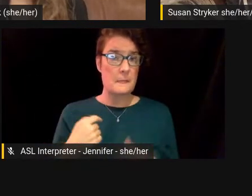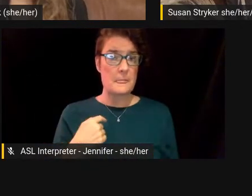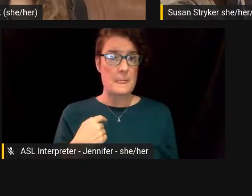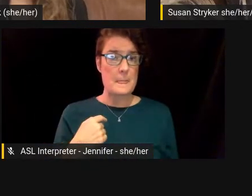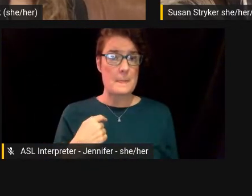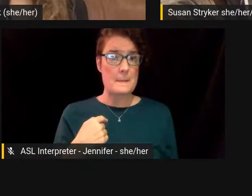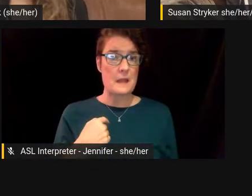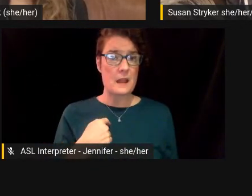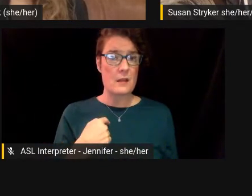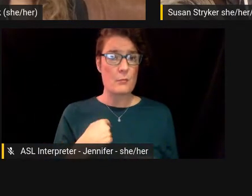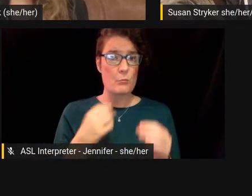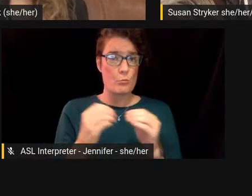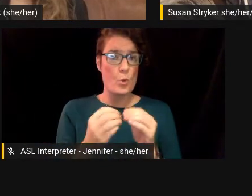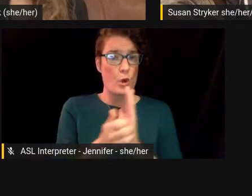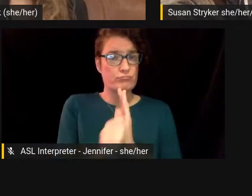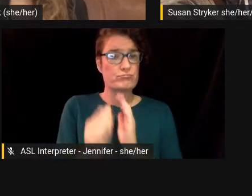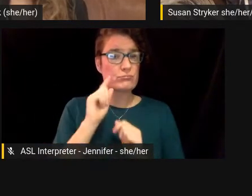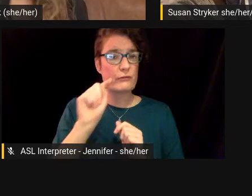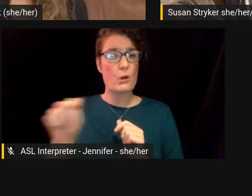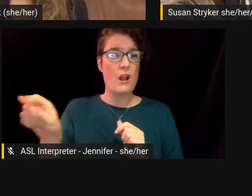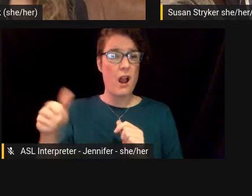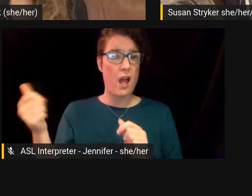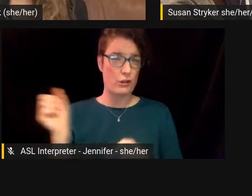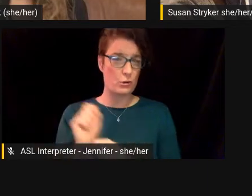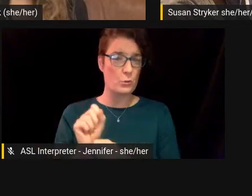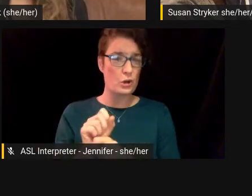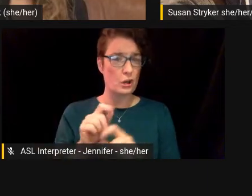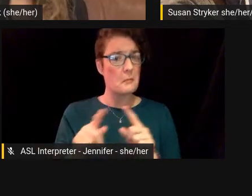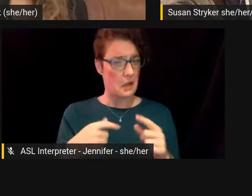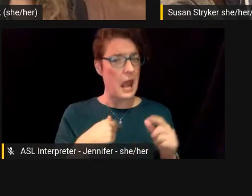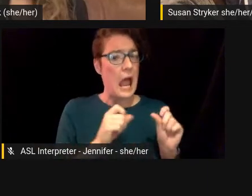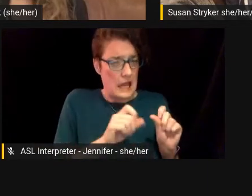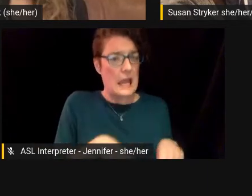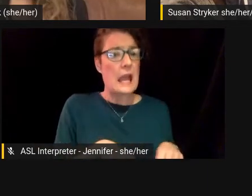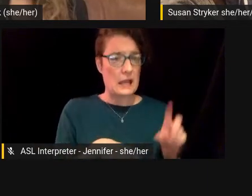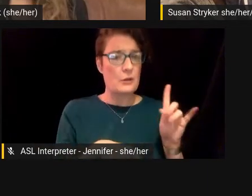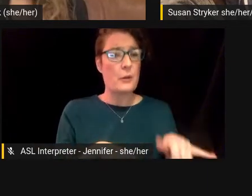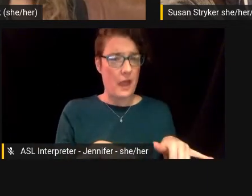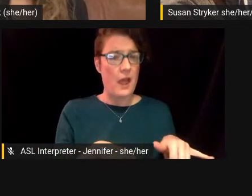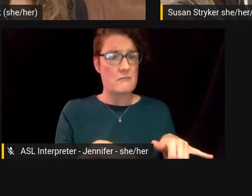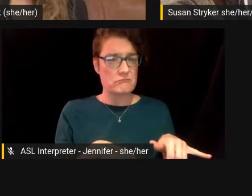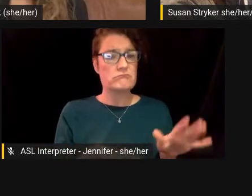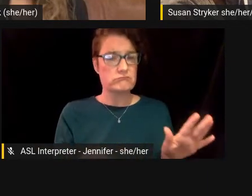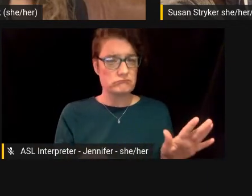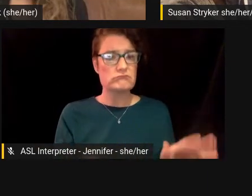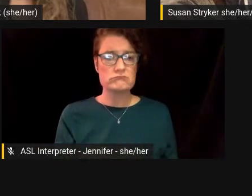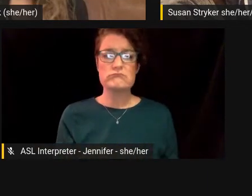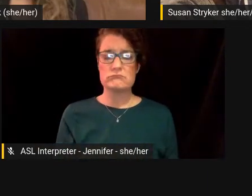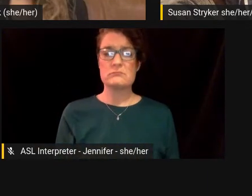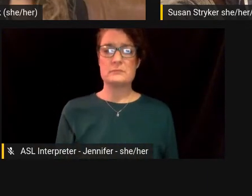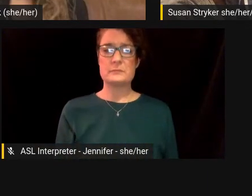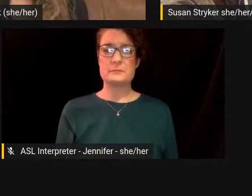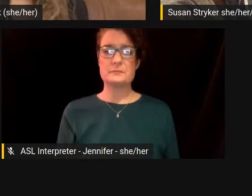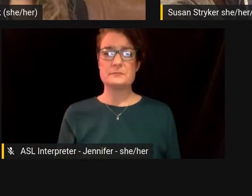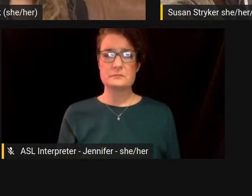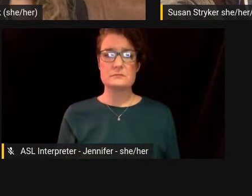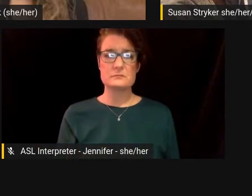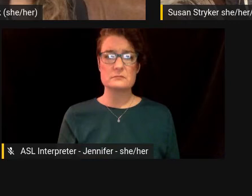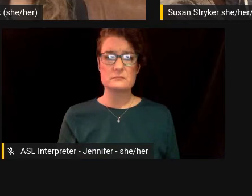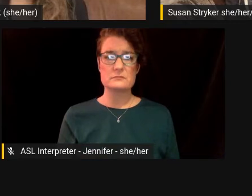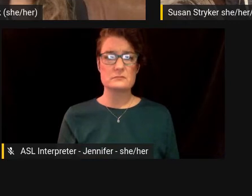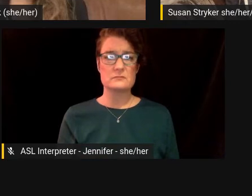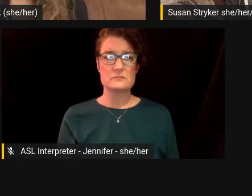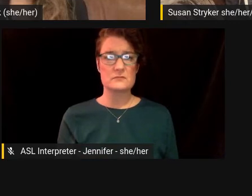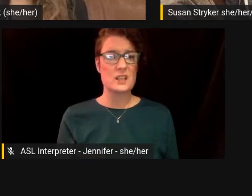got more aptitude for doing another kind of work, but it's like, you know, I, I can do this. Um, and you know, and I, you know, there's, there's,